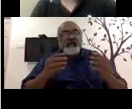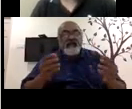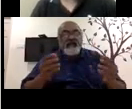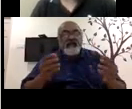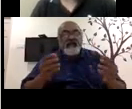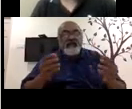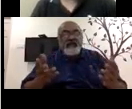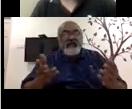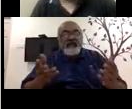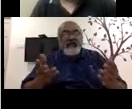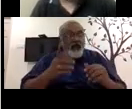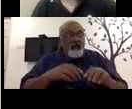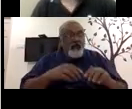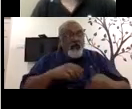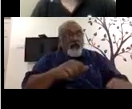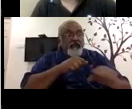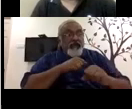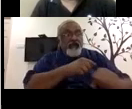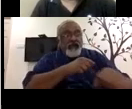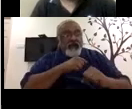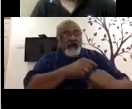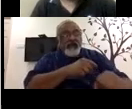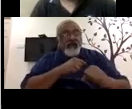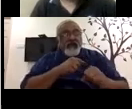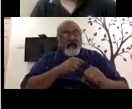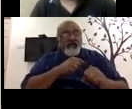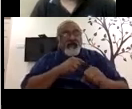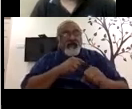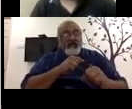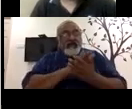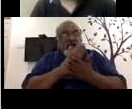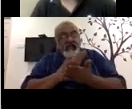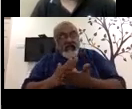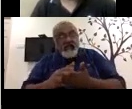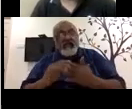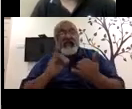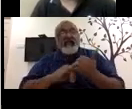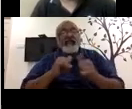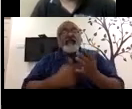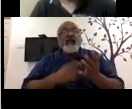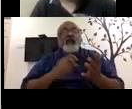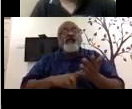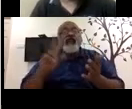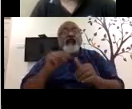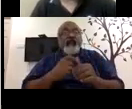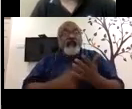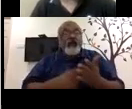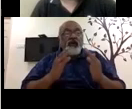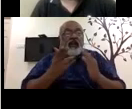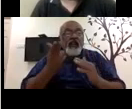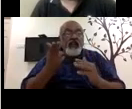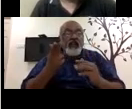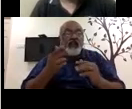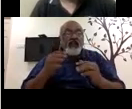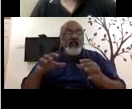pictures here of how mopping is happening, how the, this is in Sarovar hotel, how the tea, how the cups are being organized,